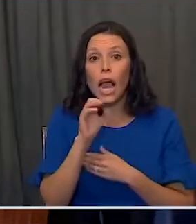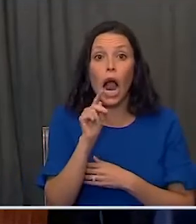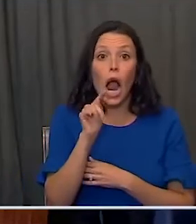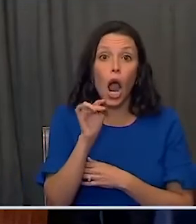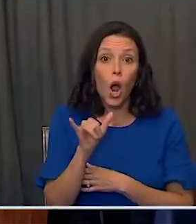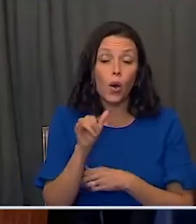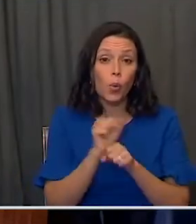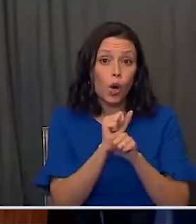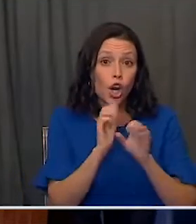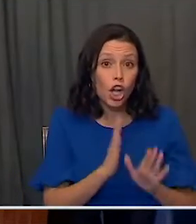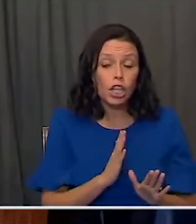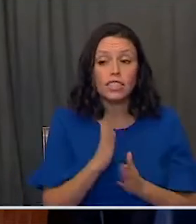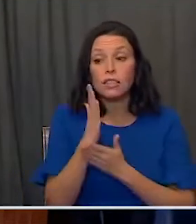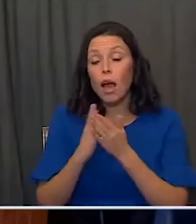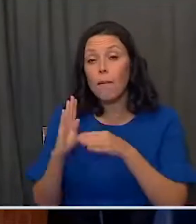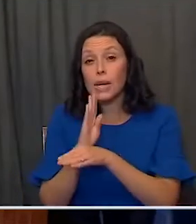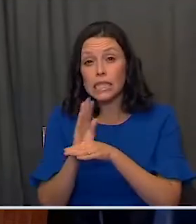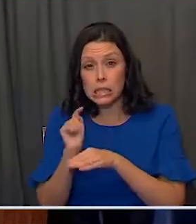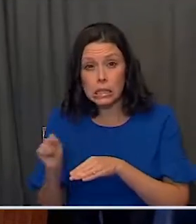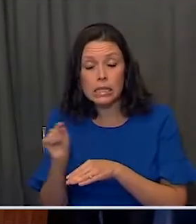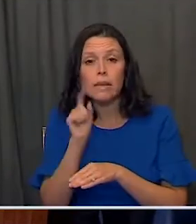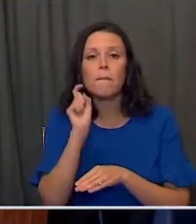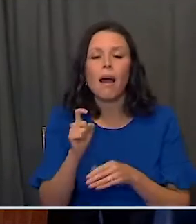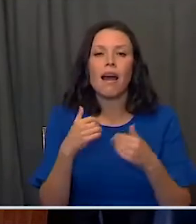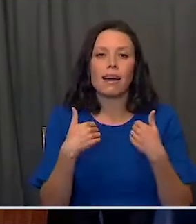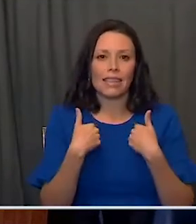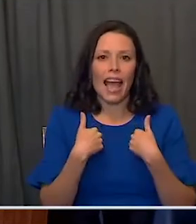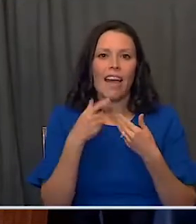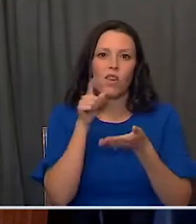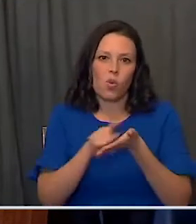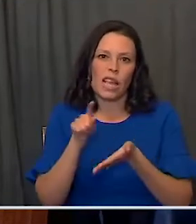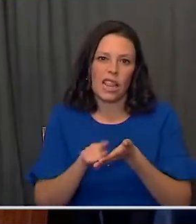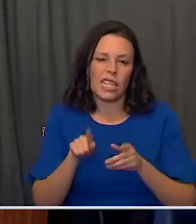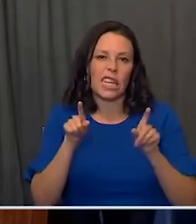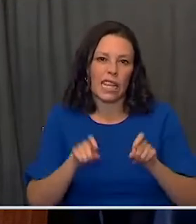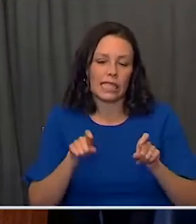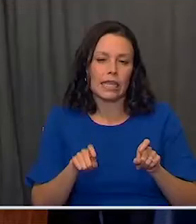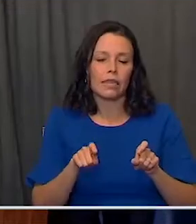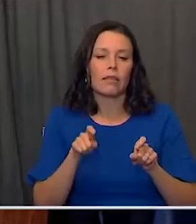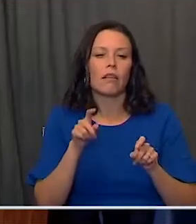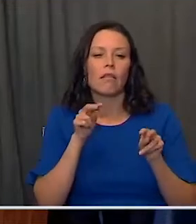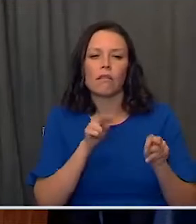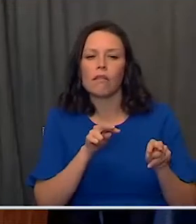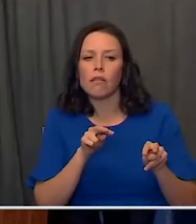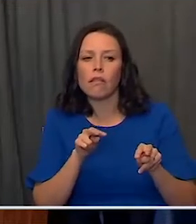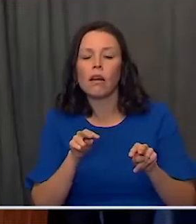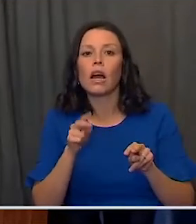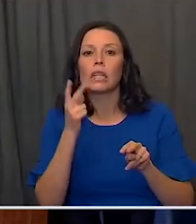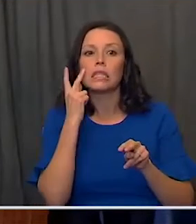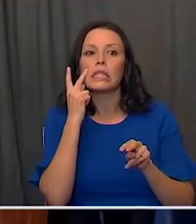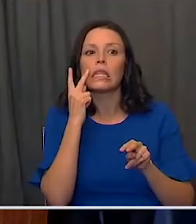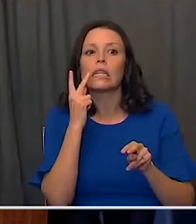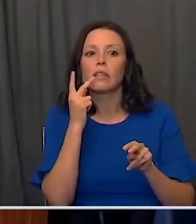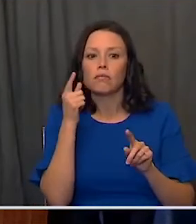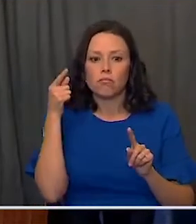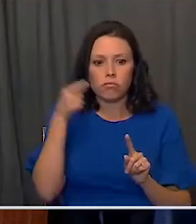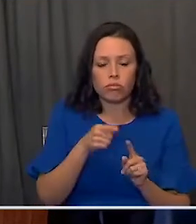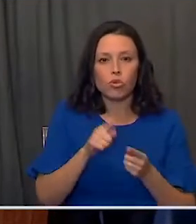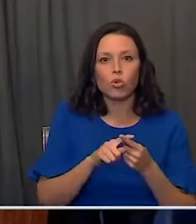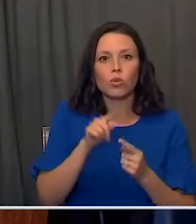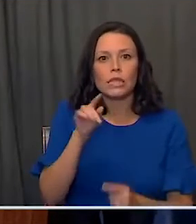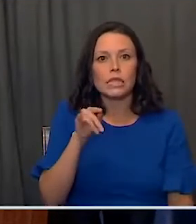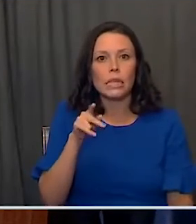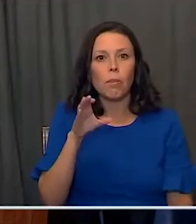specific businesses, to really have routine weekly testing so that we can see the spread of this virus down to the zip code